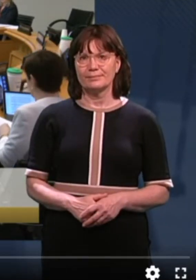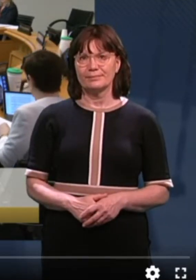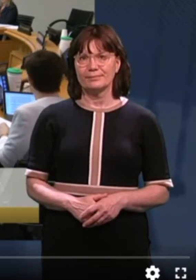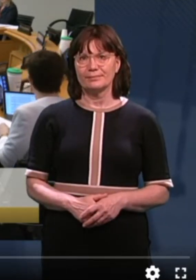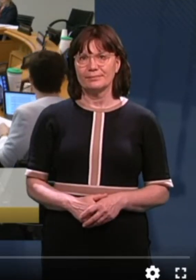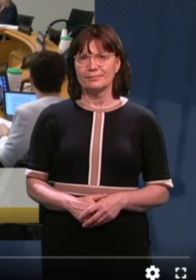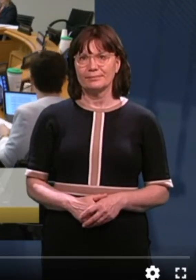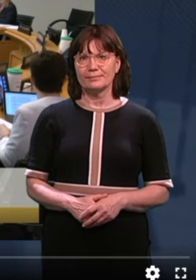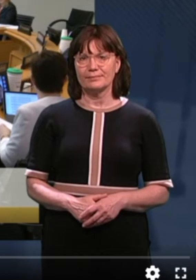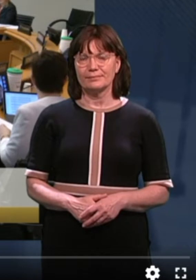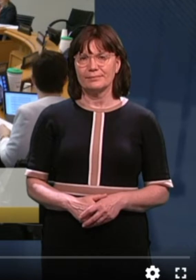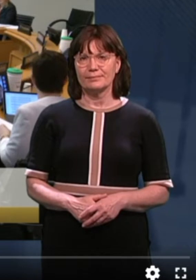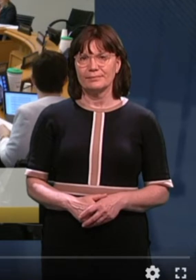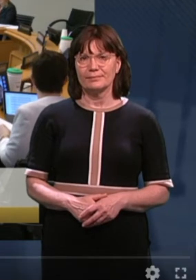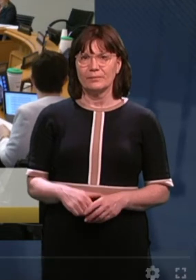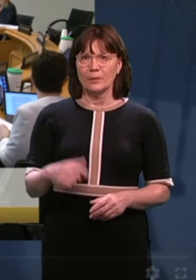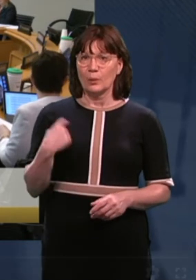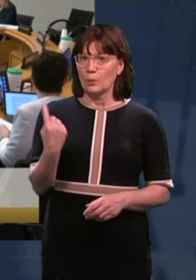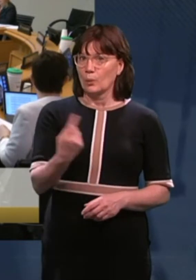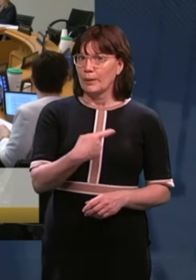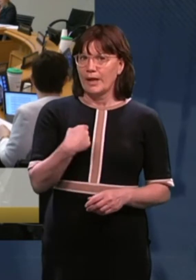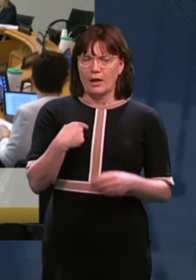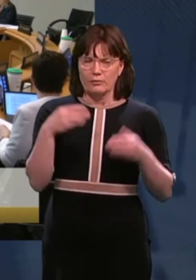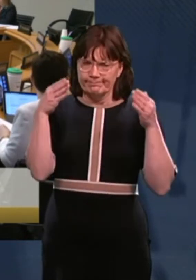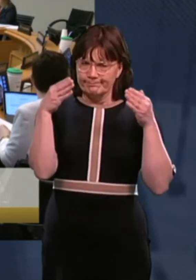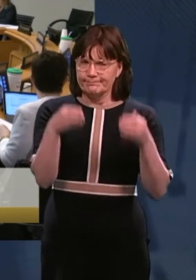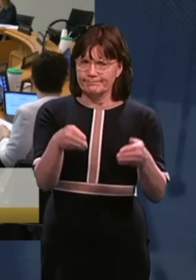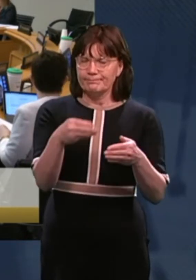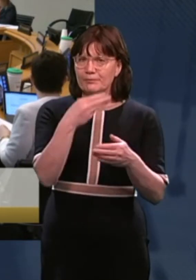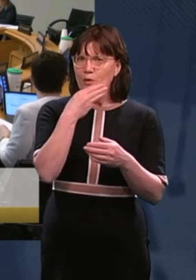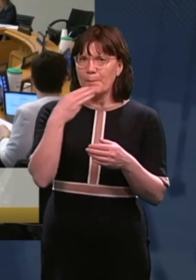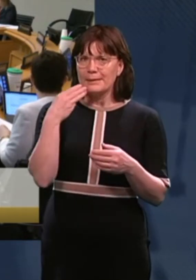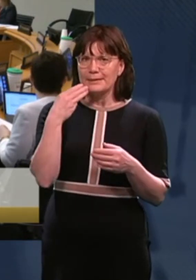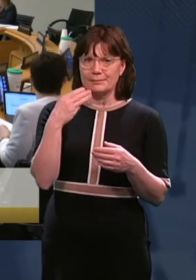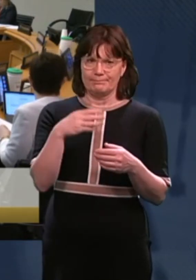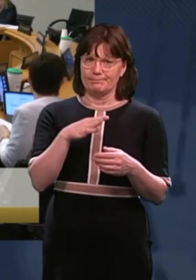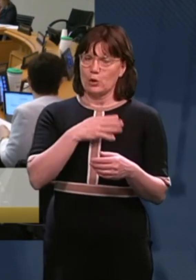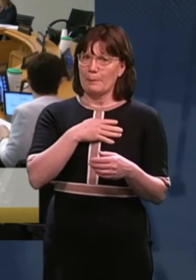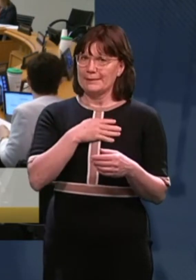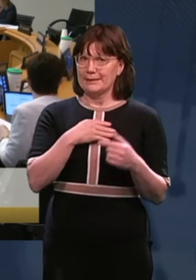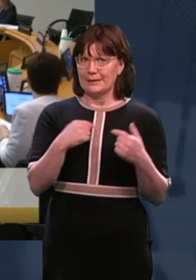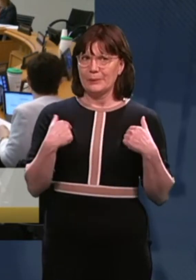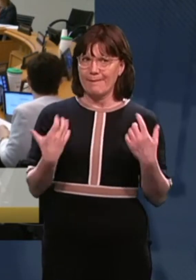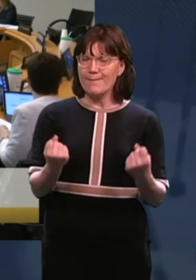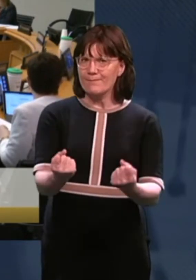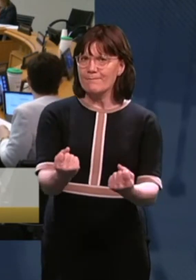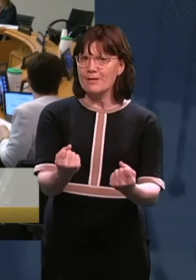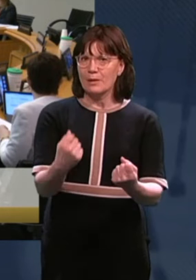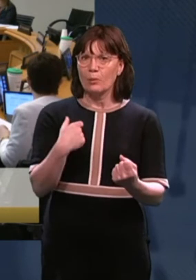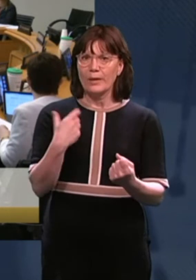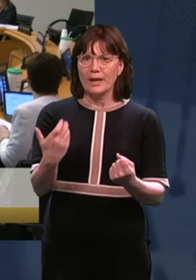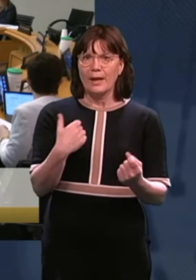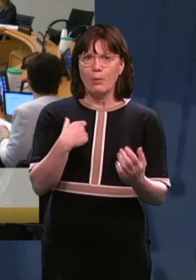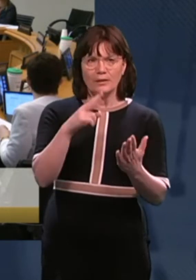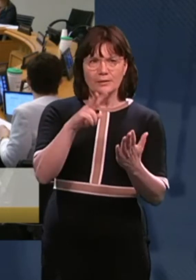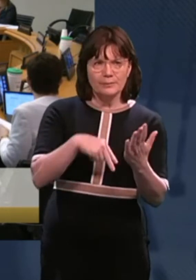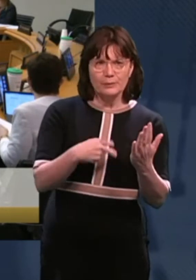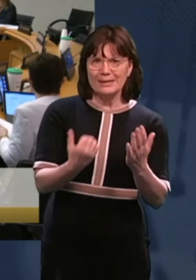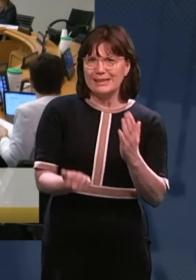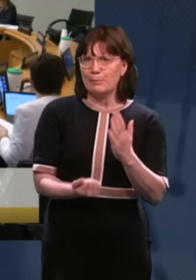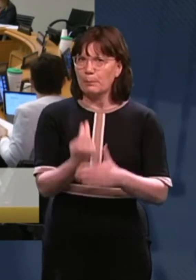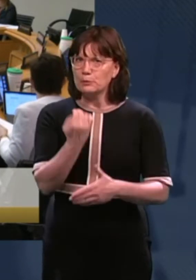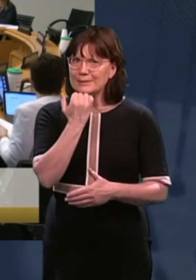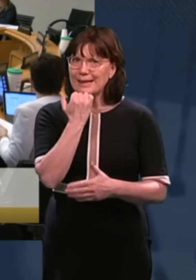we're a really dedicated committee and we're really working to try and make a difference. We often have committees formed and reports published and